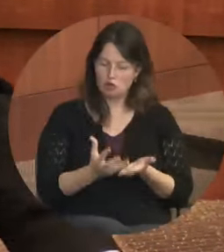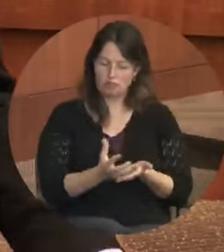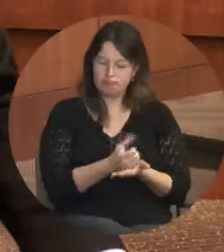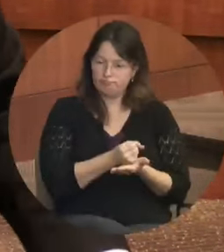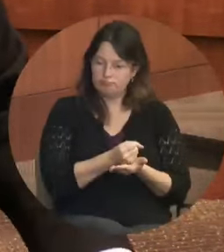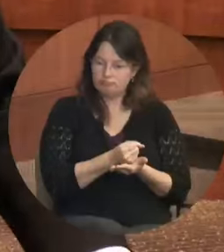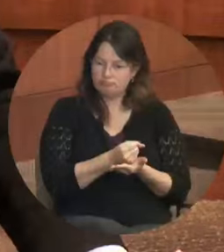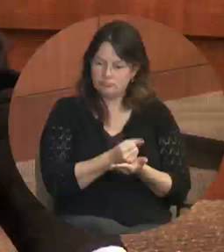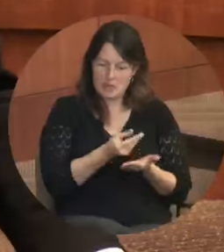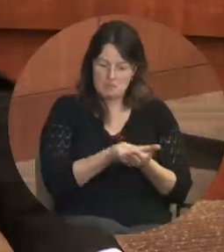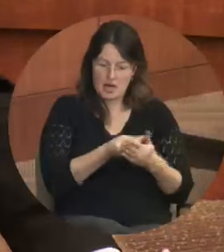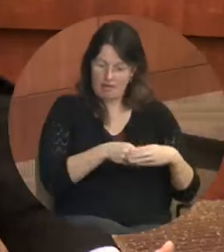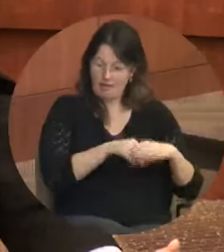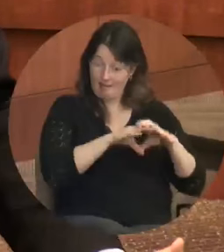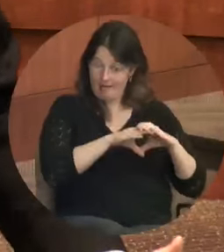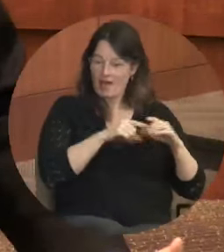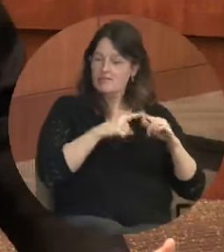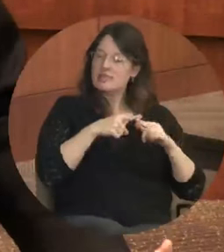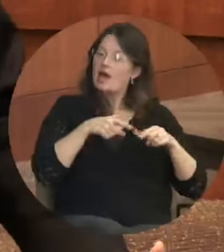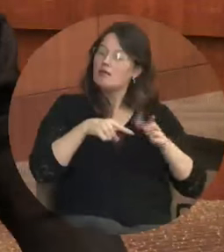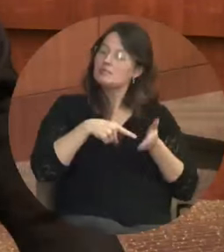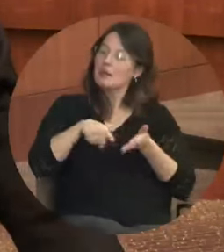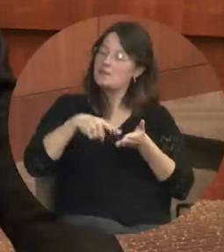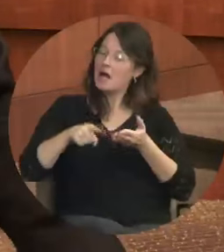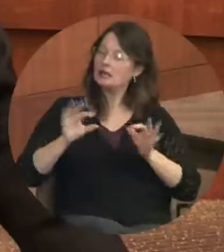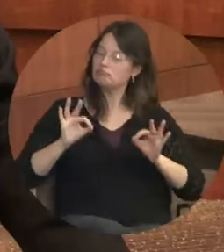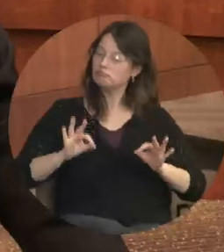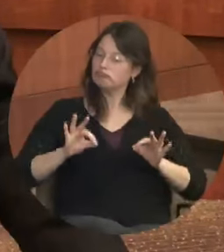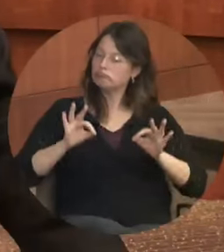path out of poverty that doesn't include a good job.